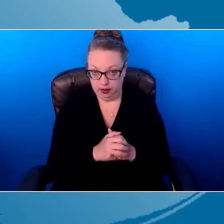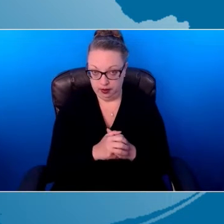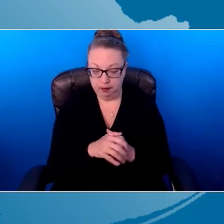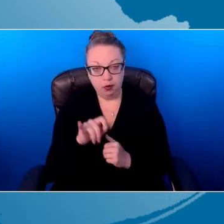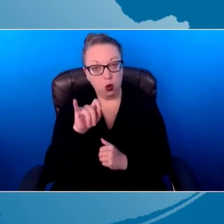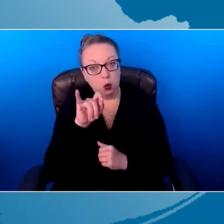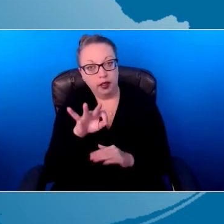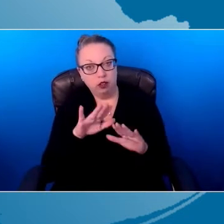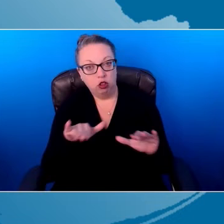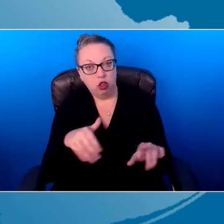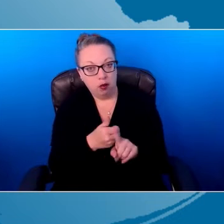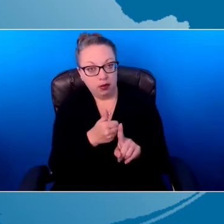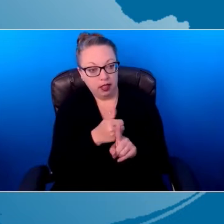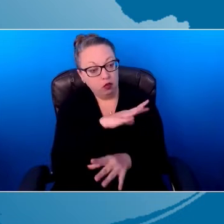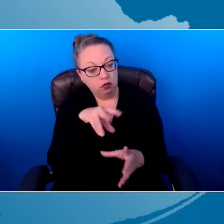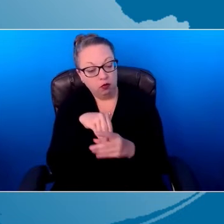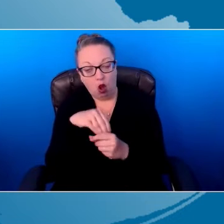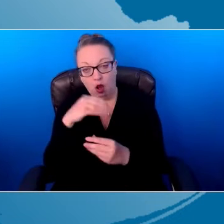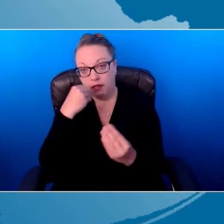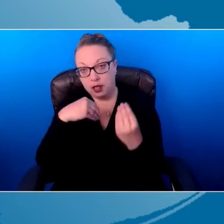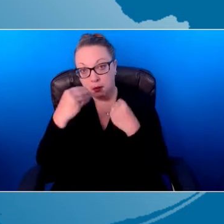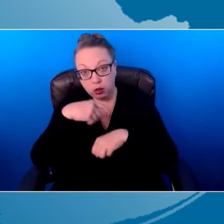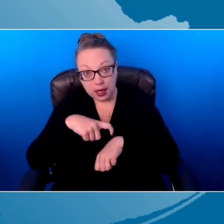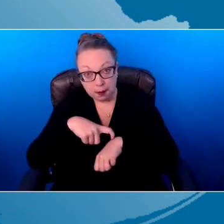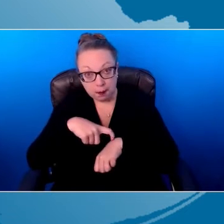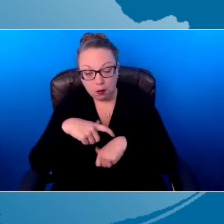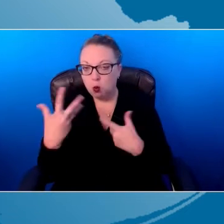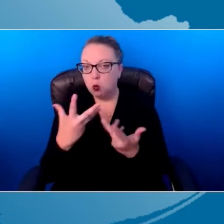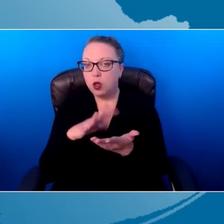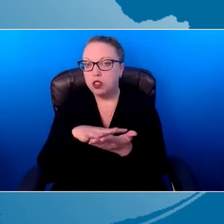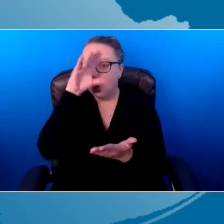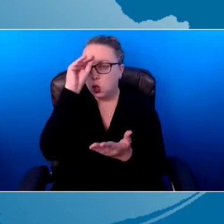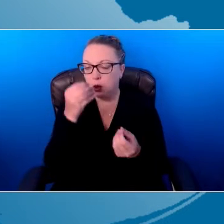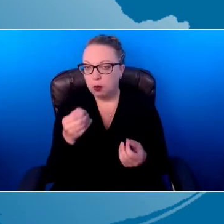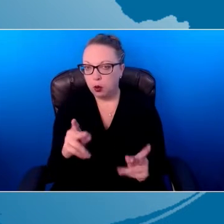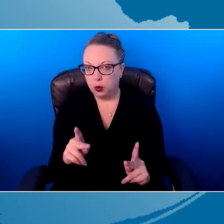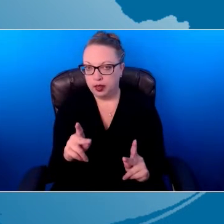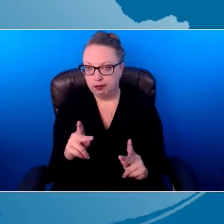the child's participating in mealtime, what are the learning opportunities? Being in your high chair?